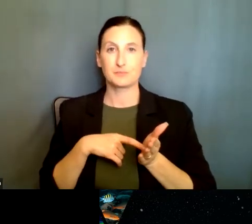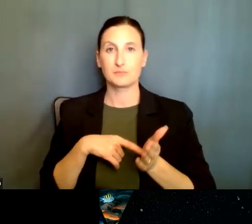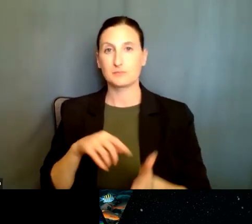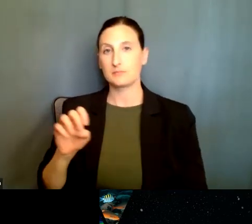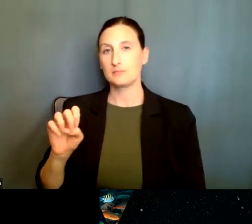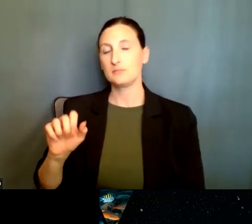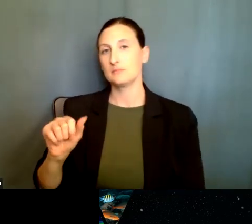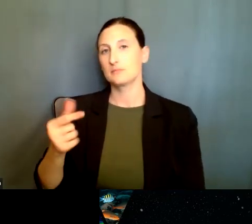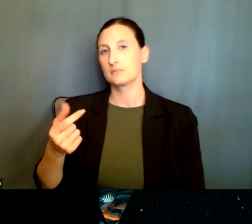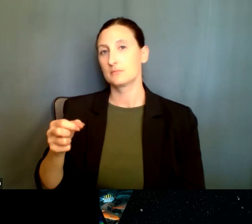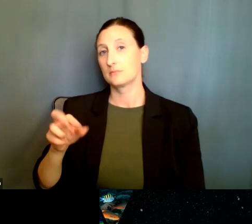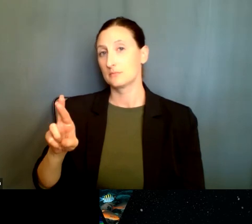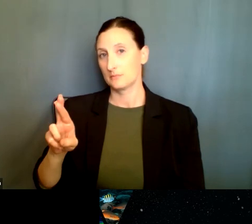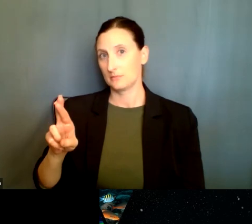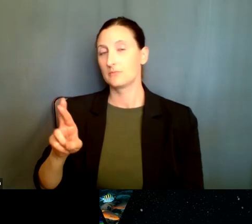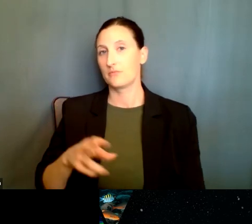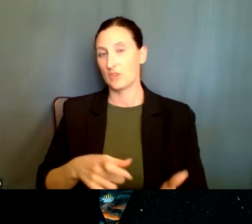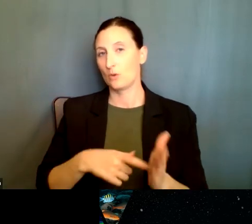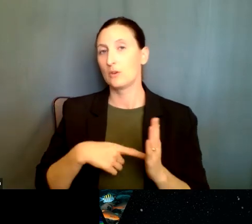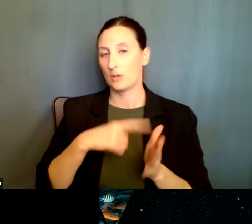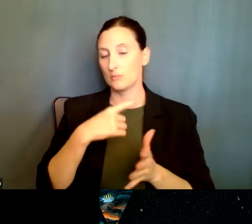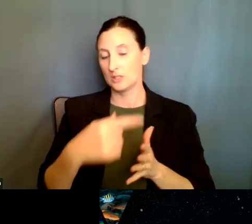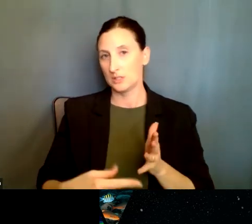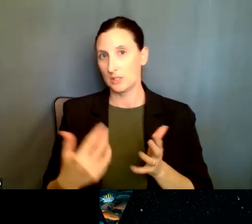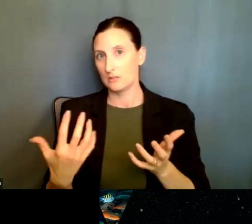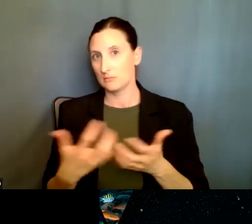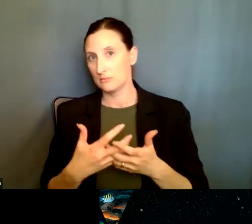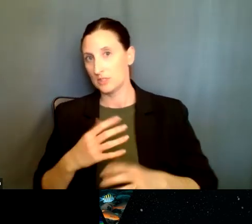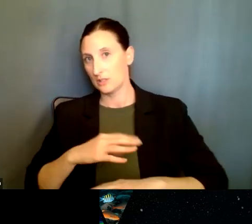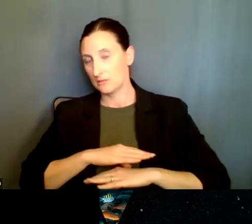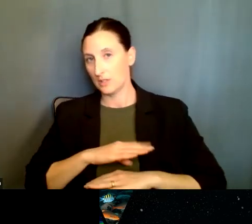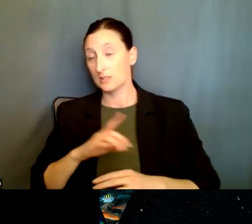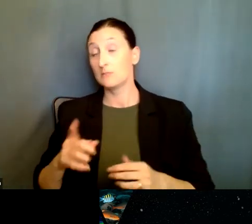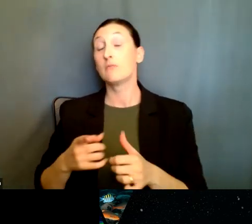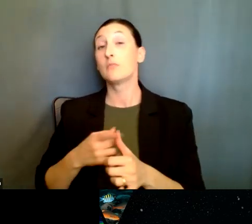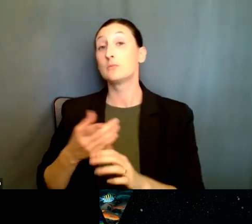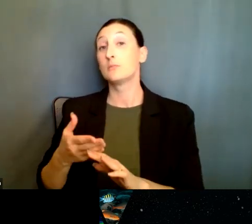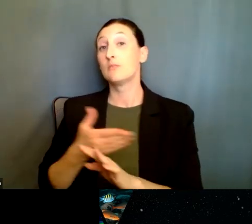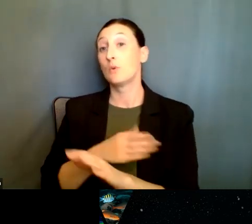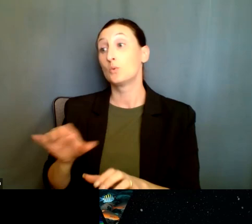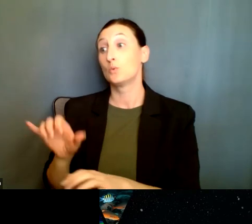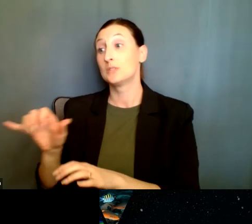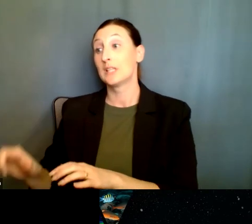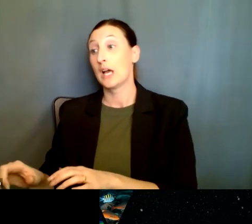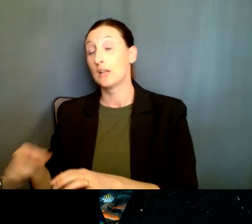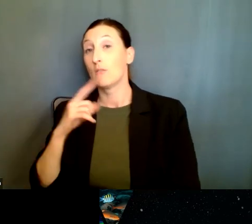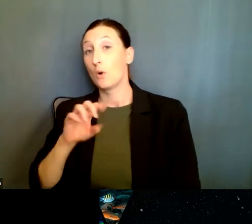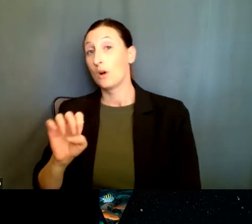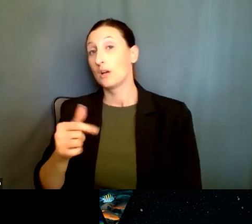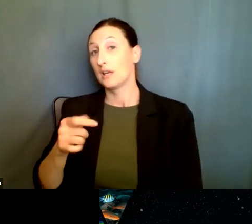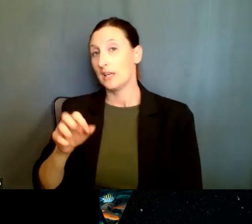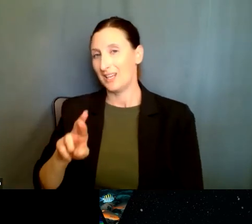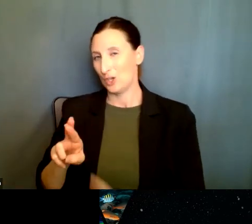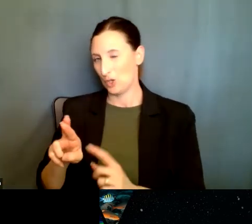mentioned, is, is, uh, internally reviewed and so on. It's, um, but the first thing to do before that you, for eager in particular,